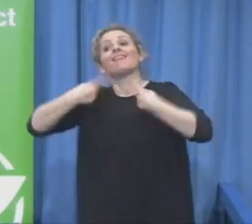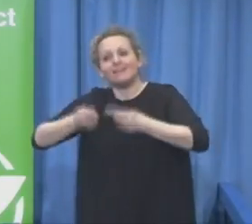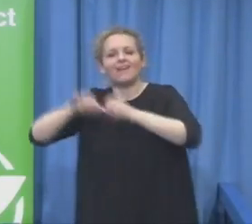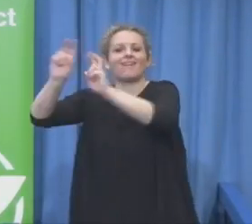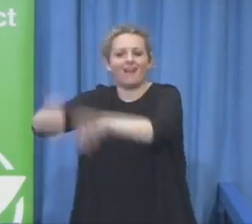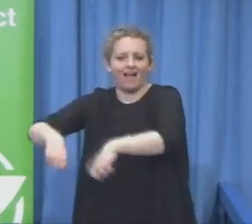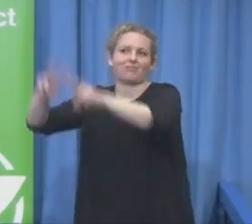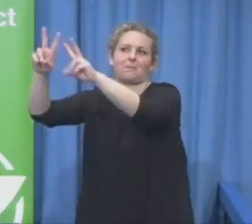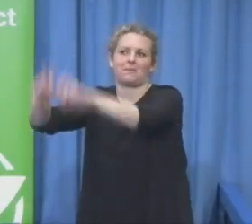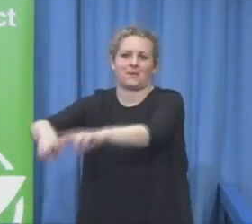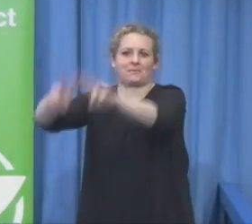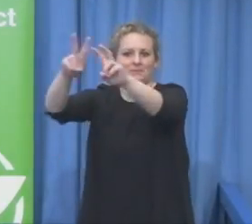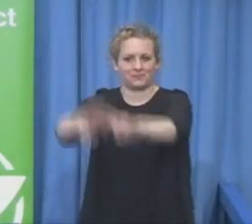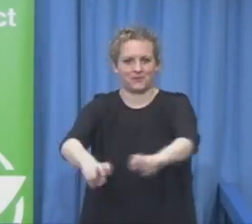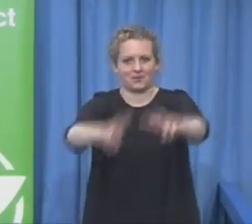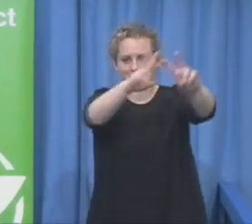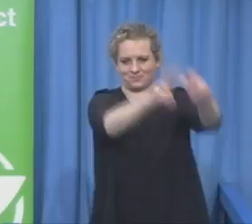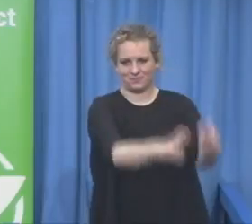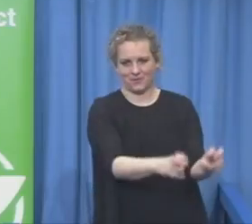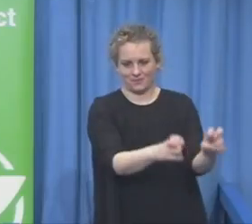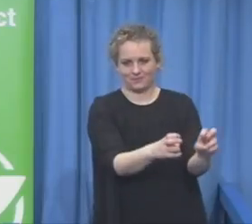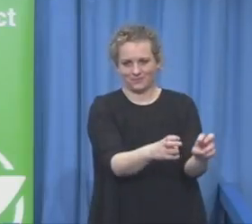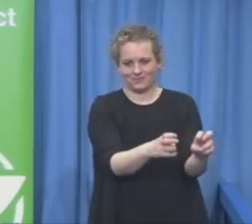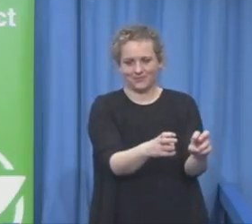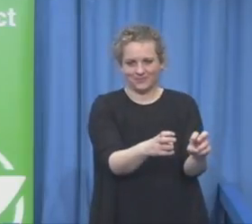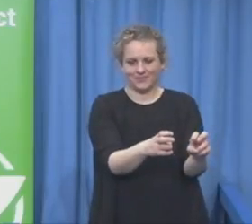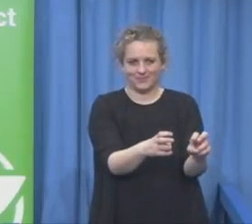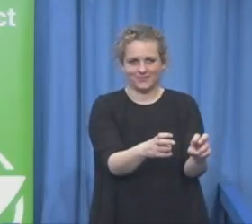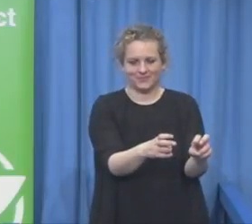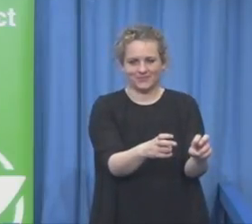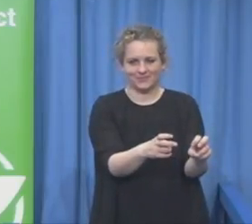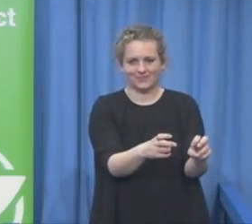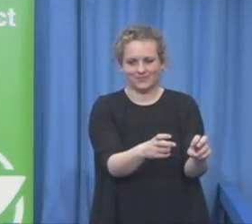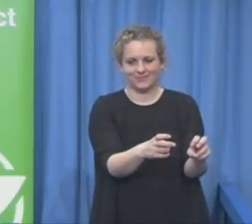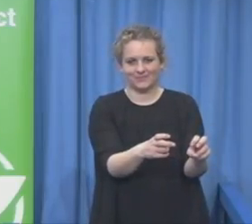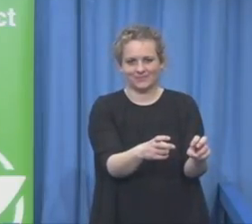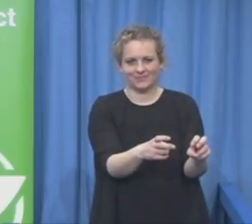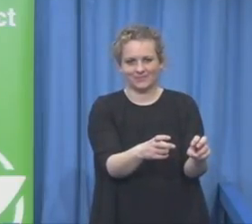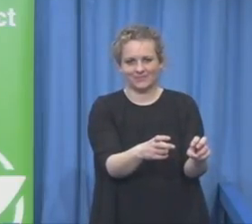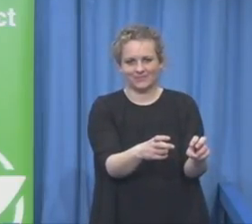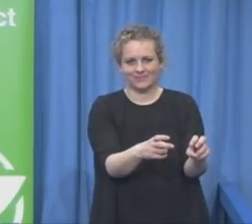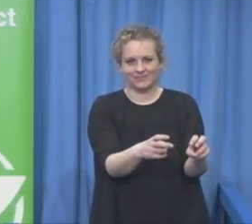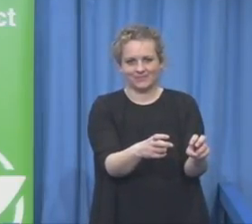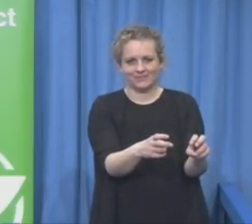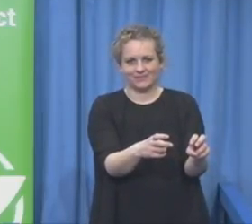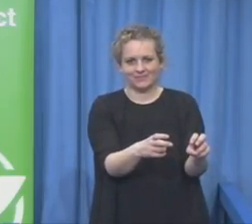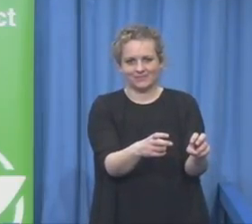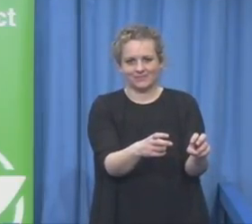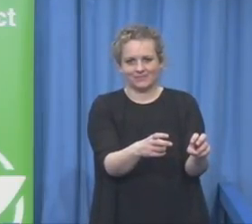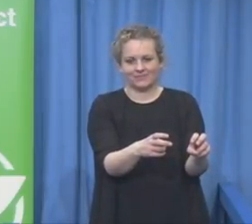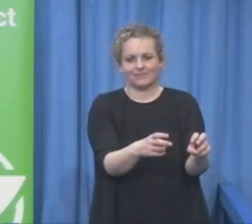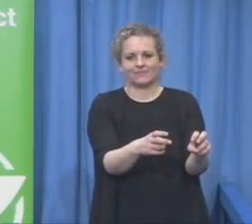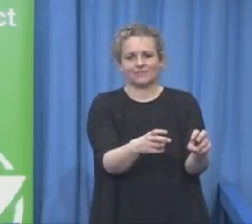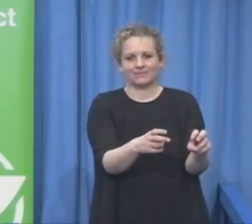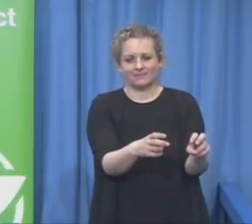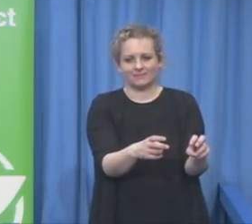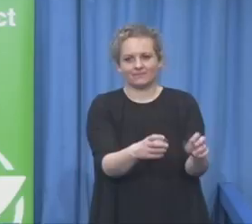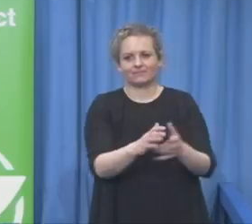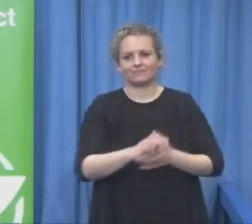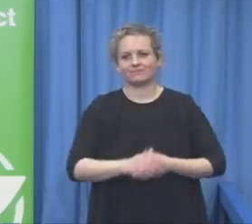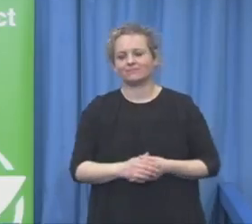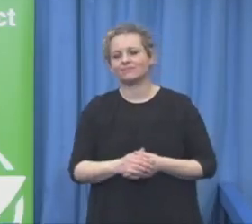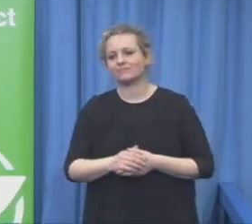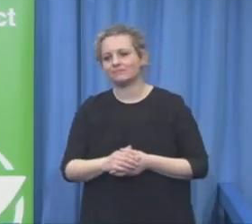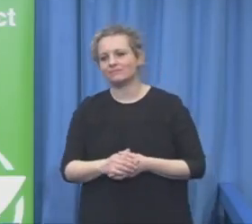intellectual disabilities. And as we know, and coming to our very first session of this morning, well-being, job satisfaction